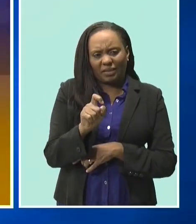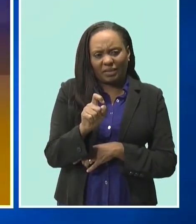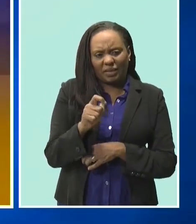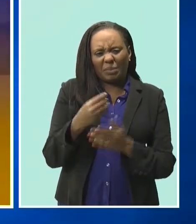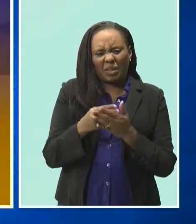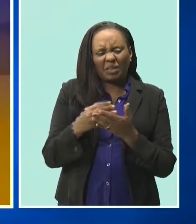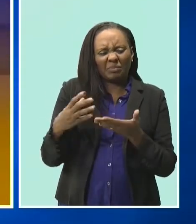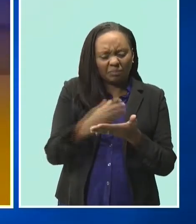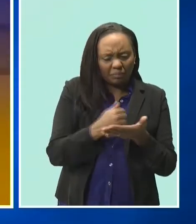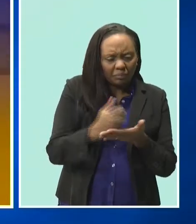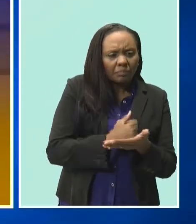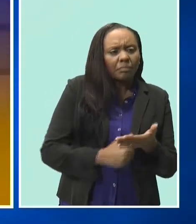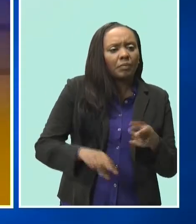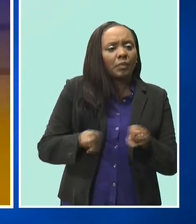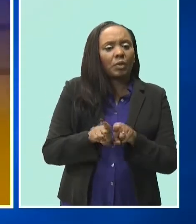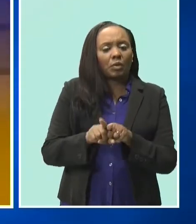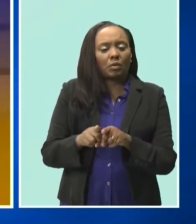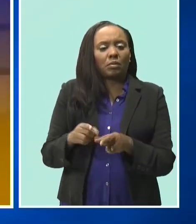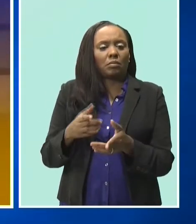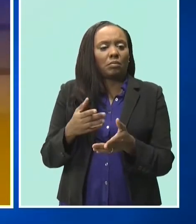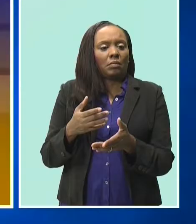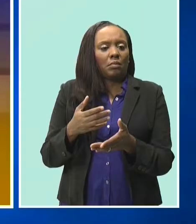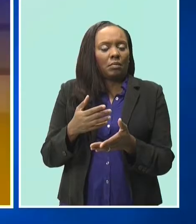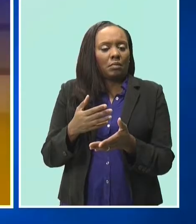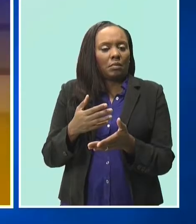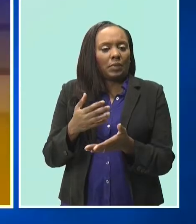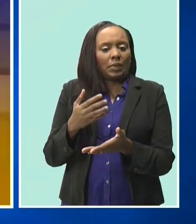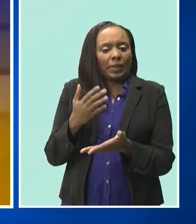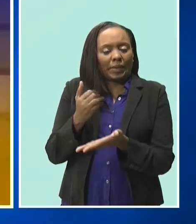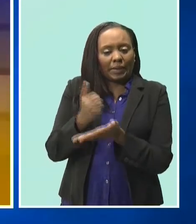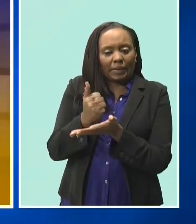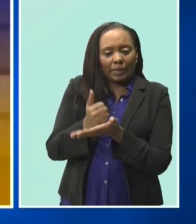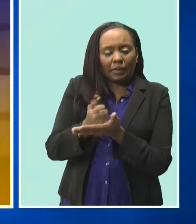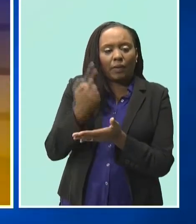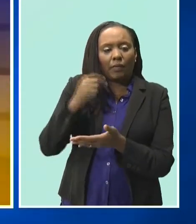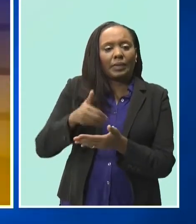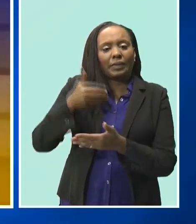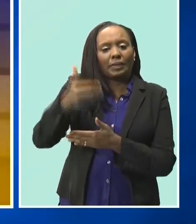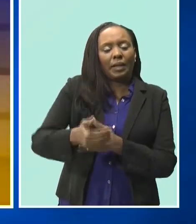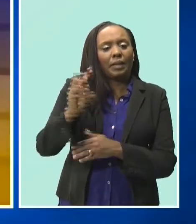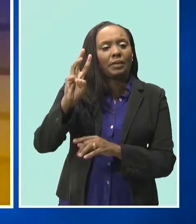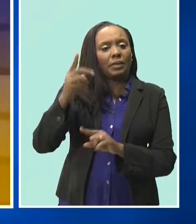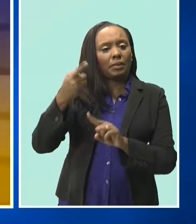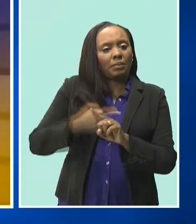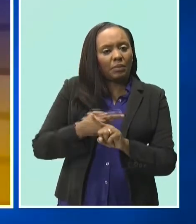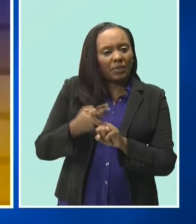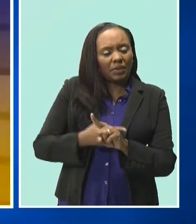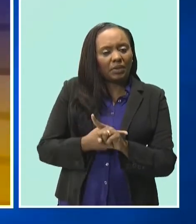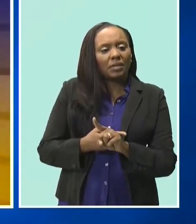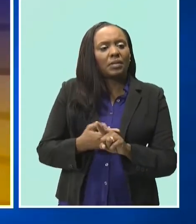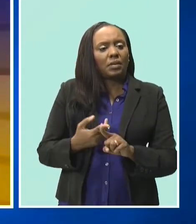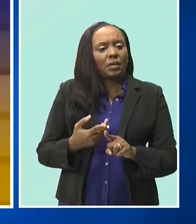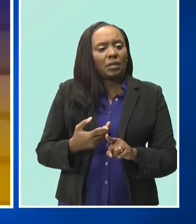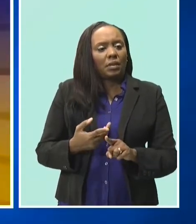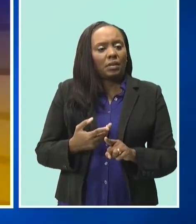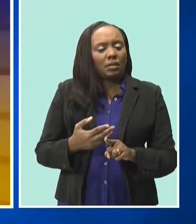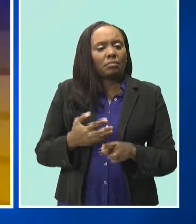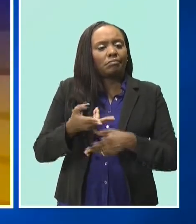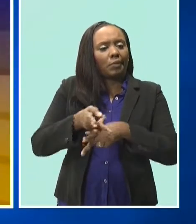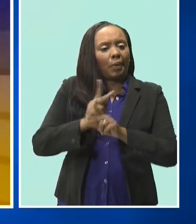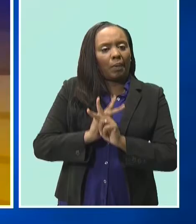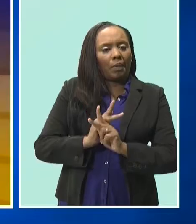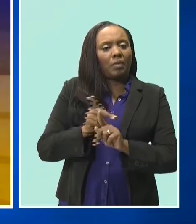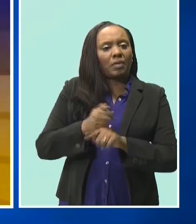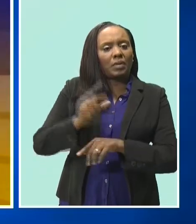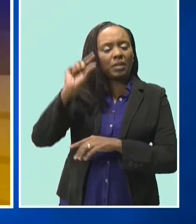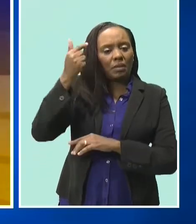also the assistance on the VAT payables over the next six months. That soft loan from the government is